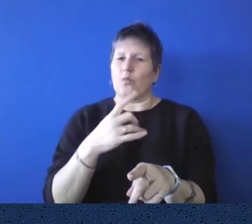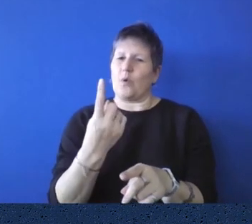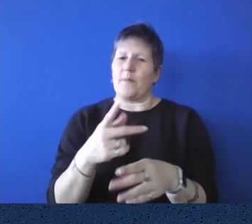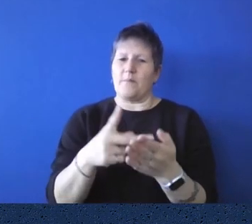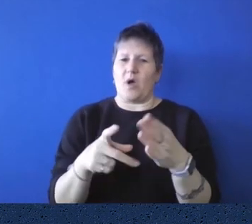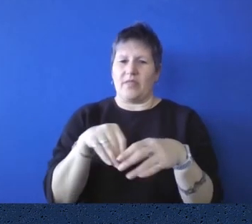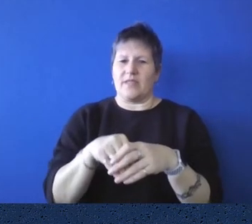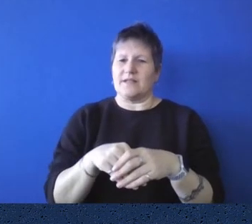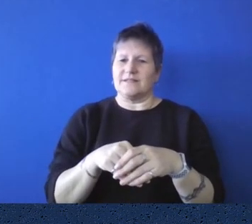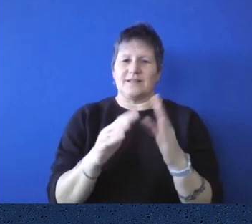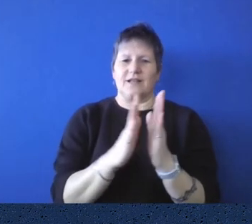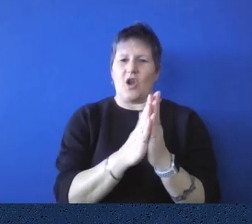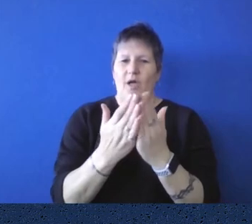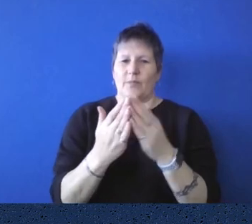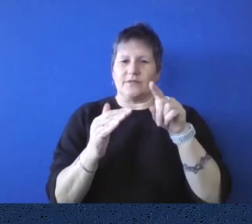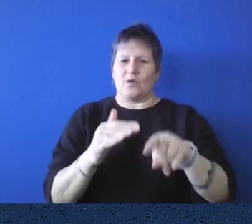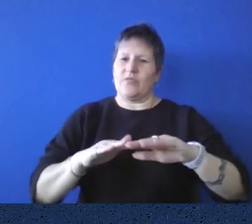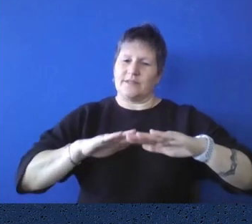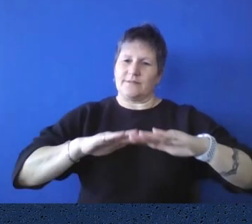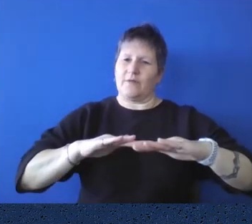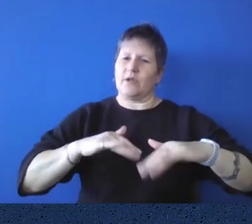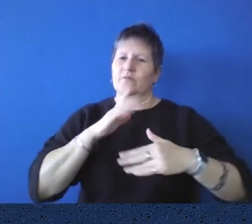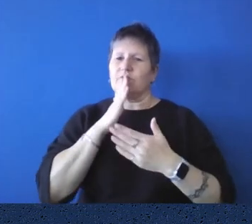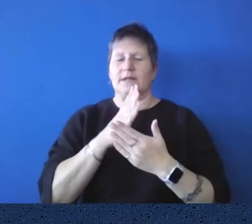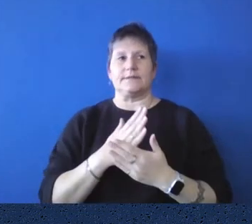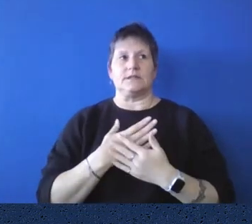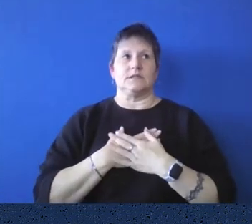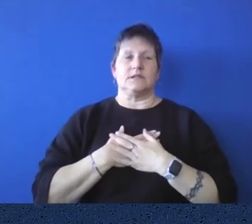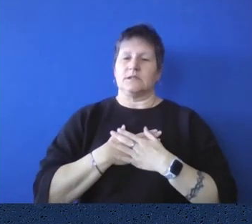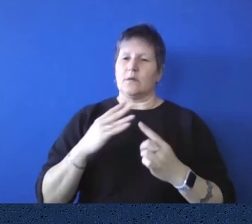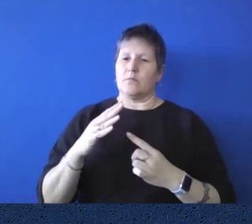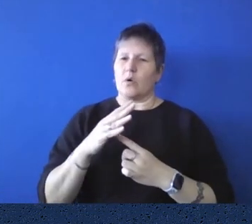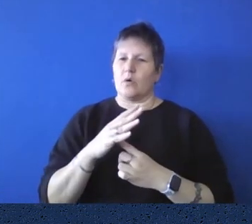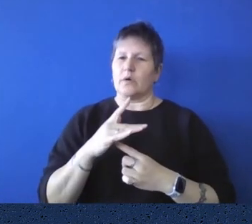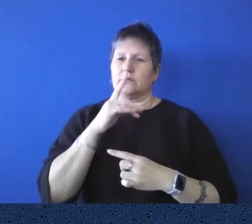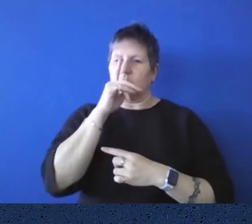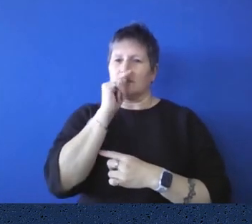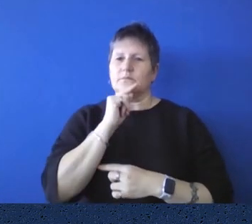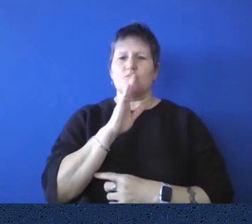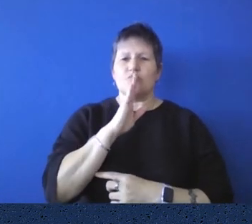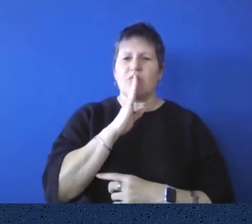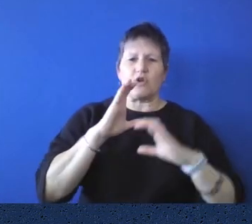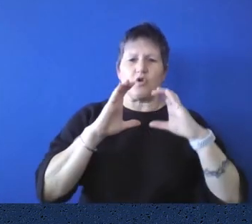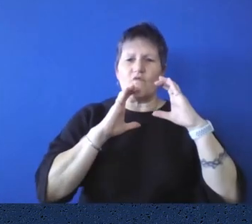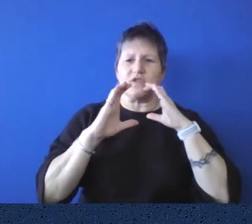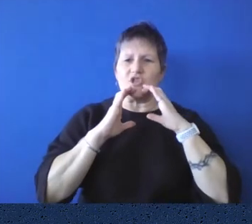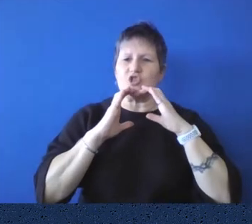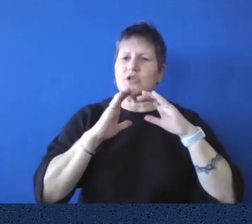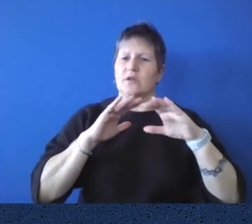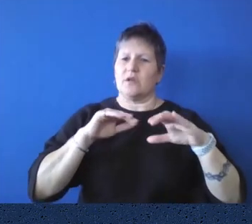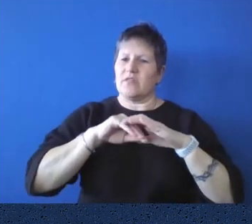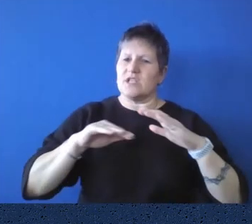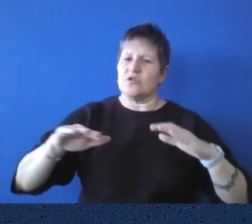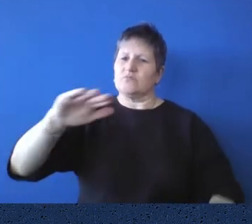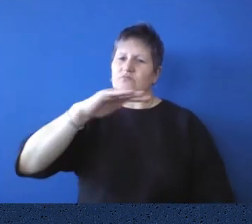class as sort of sacred to members. They could come in here and have quiet conversations with each other and know that nothing ever gets